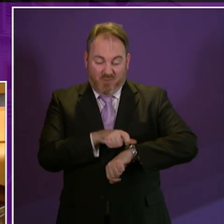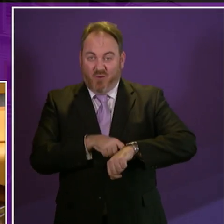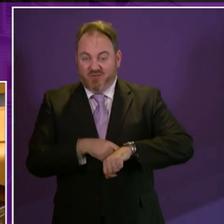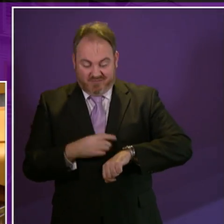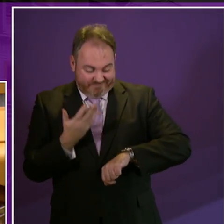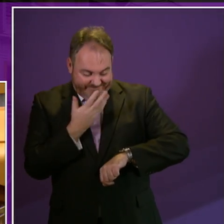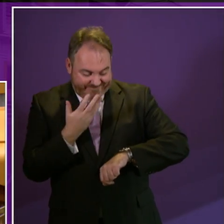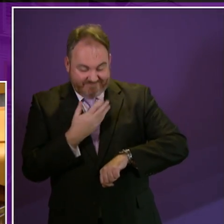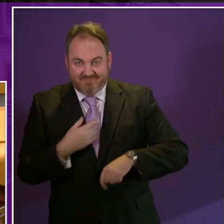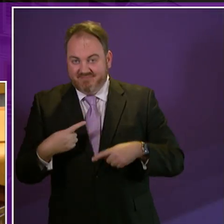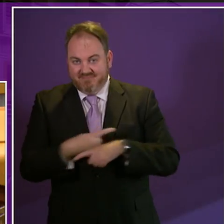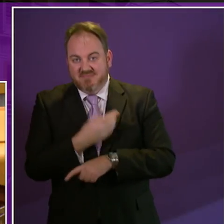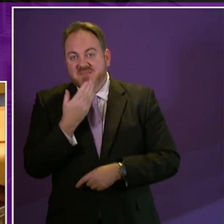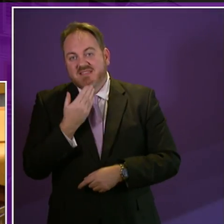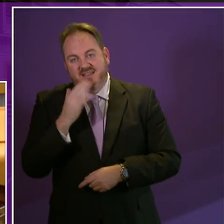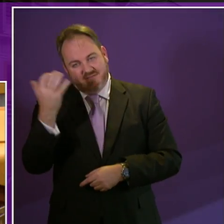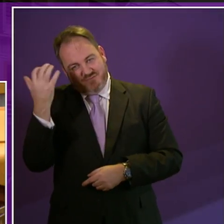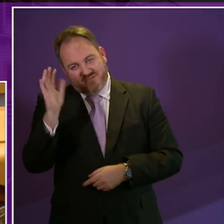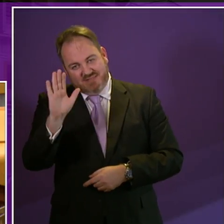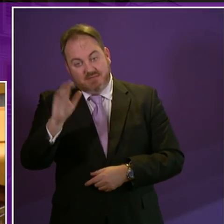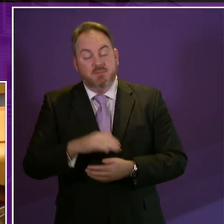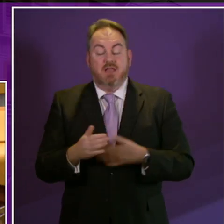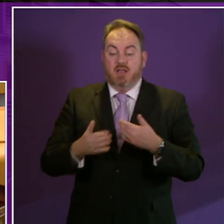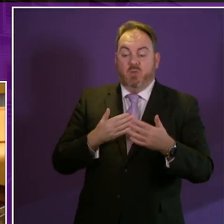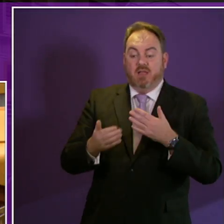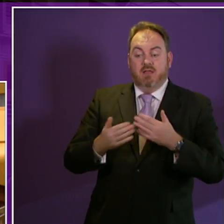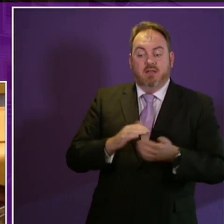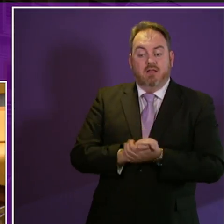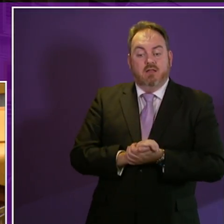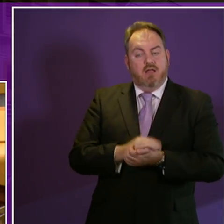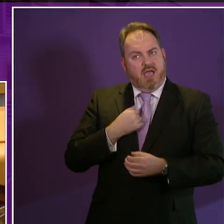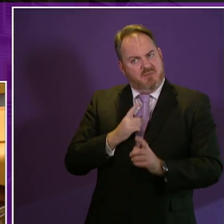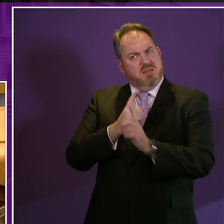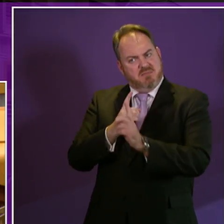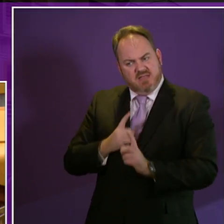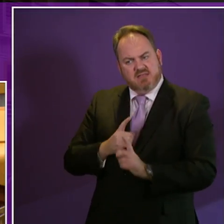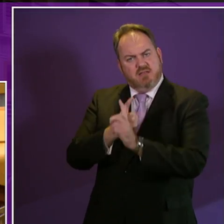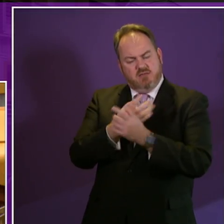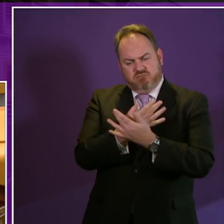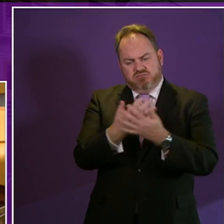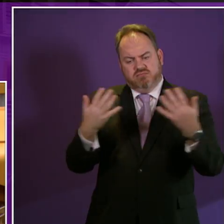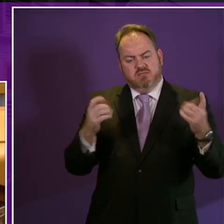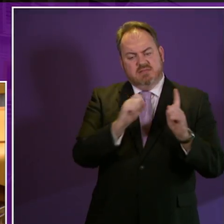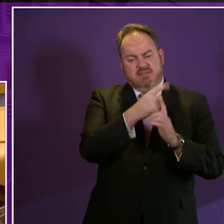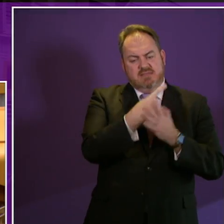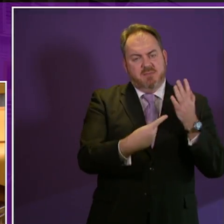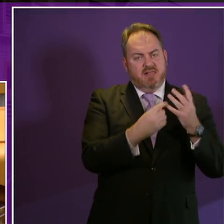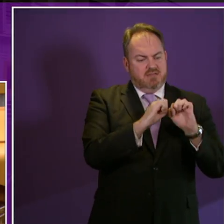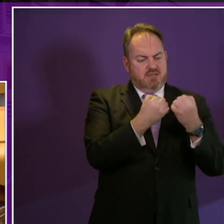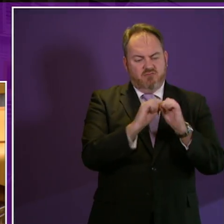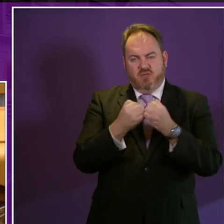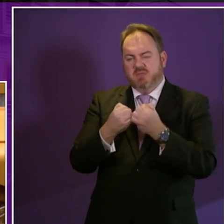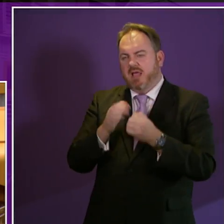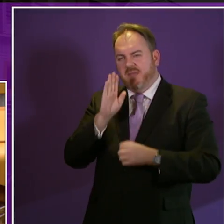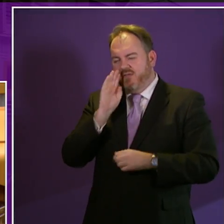elected to the Scottish Parliament in May, I met a number of disabled groups. All the groups have identified the same three